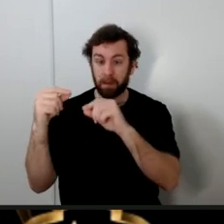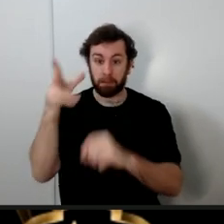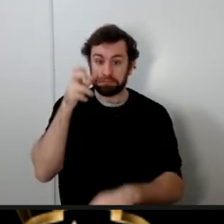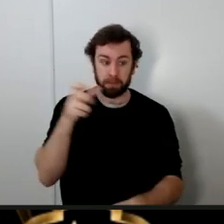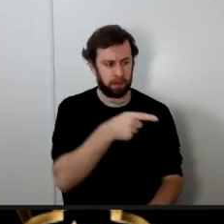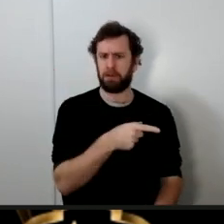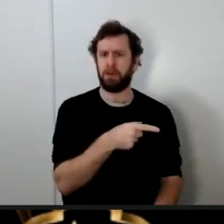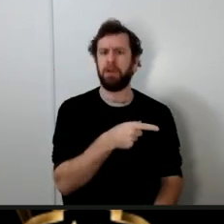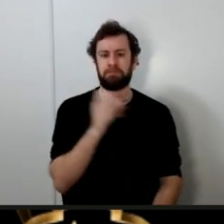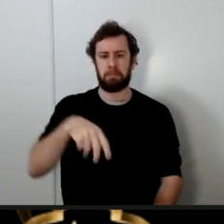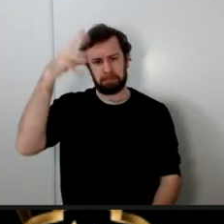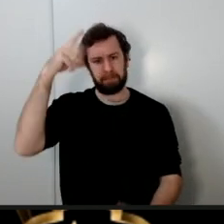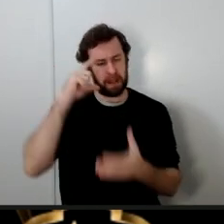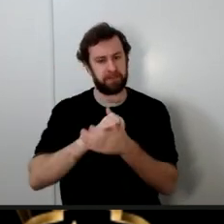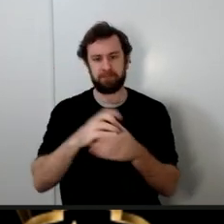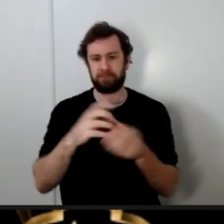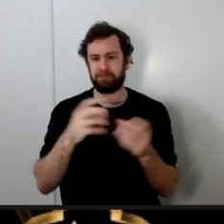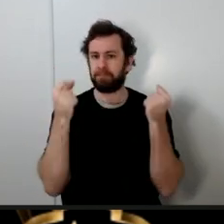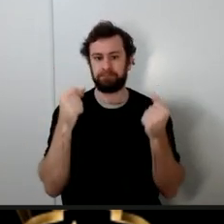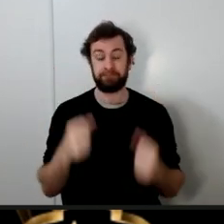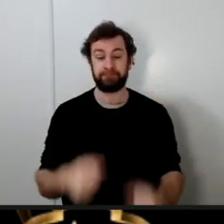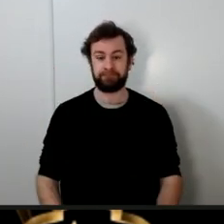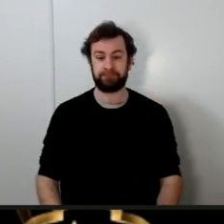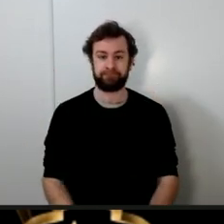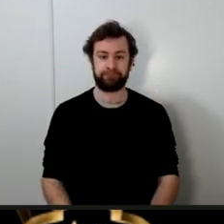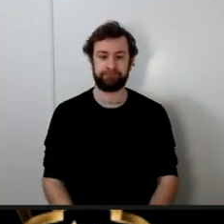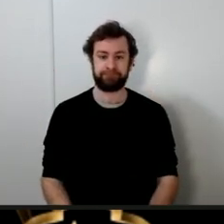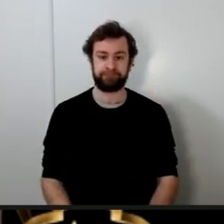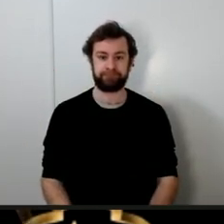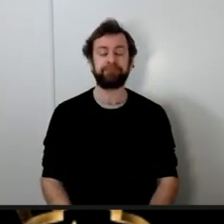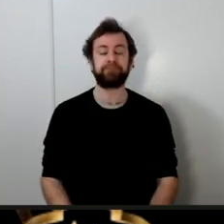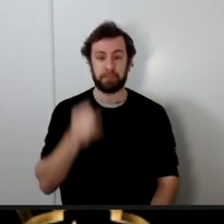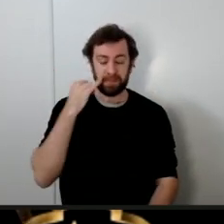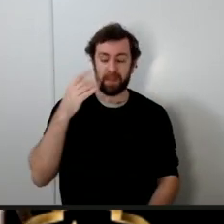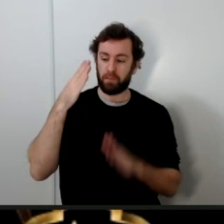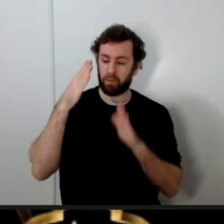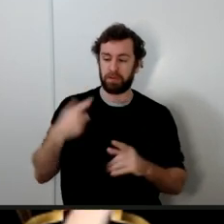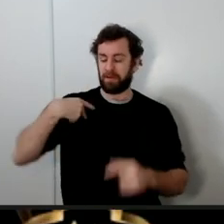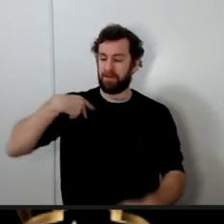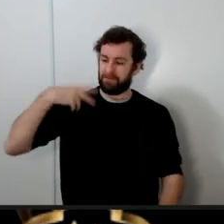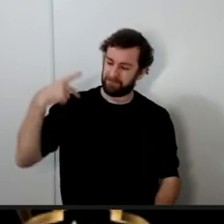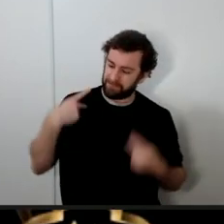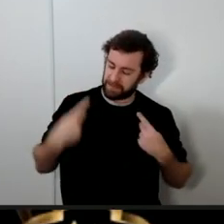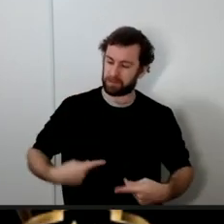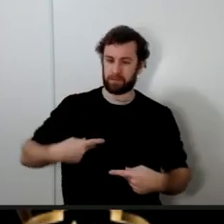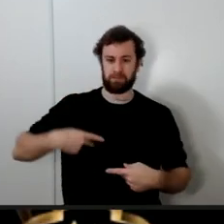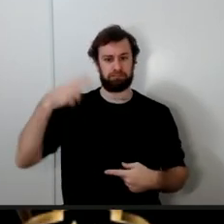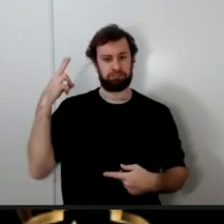who's had a history of inflicting physical assault on women